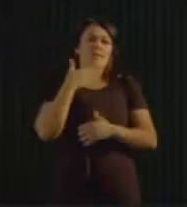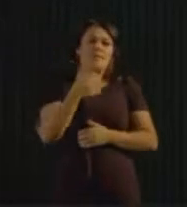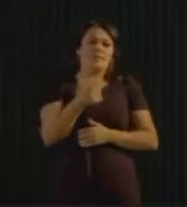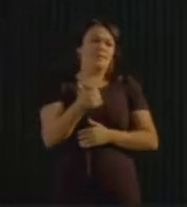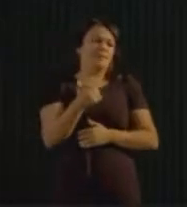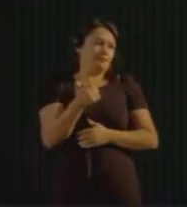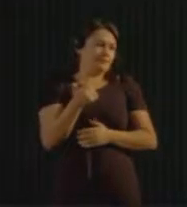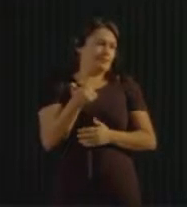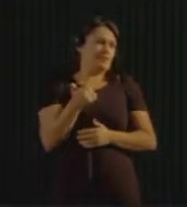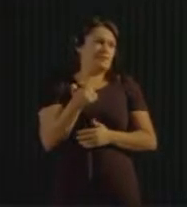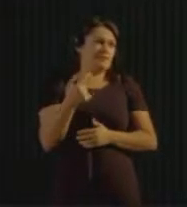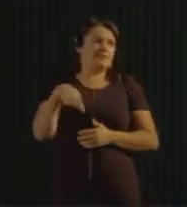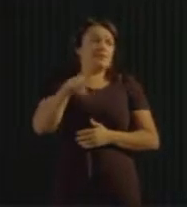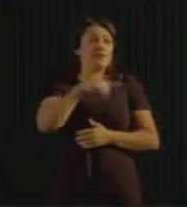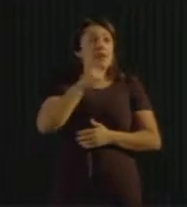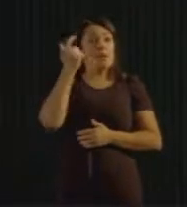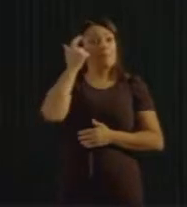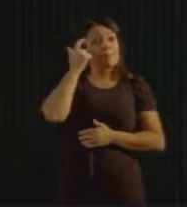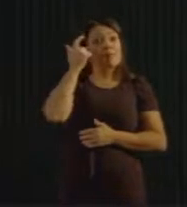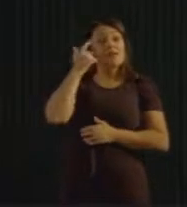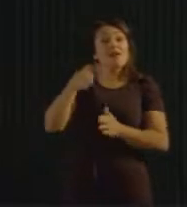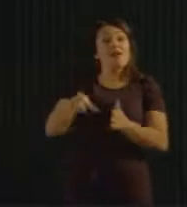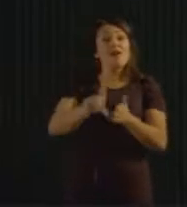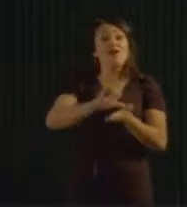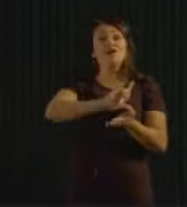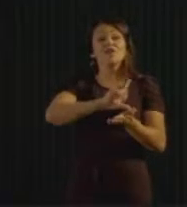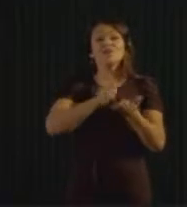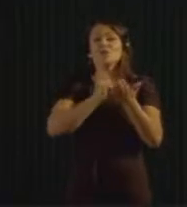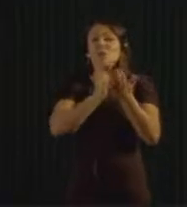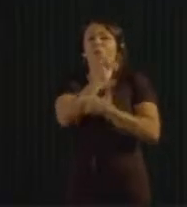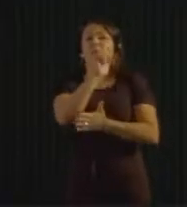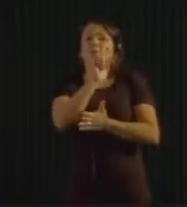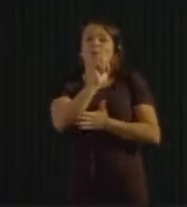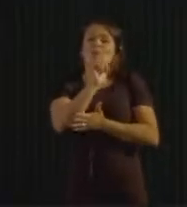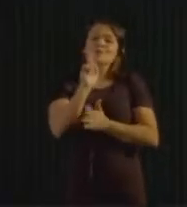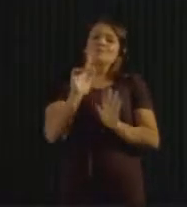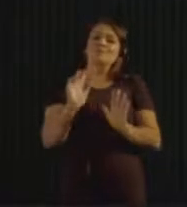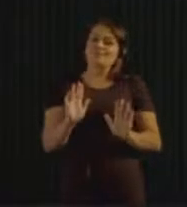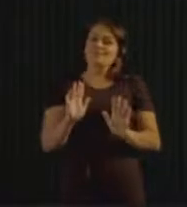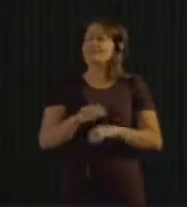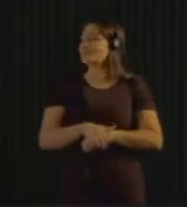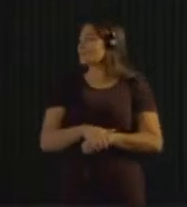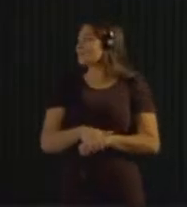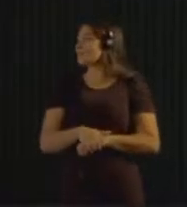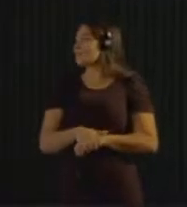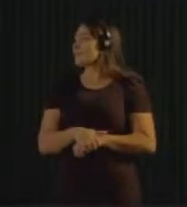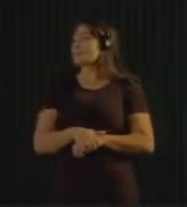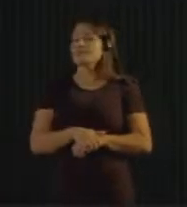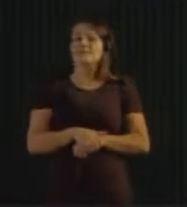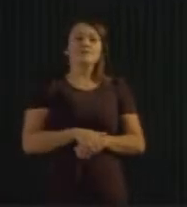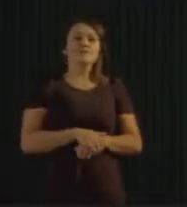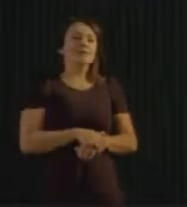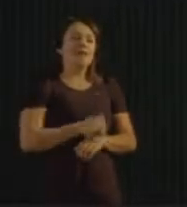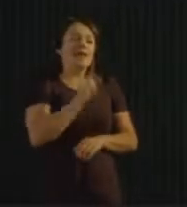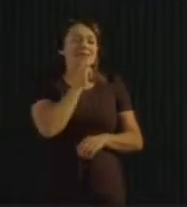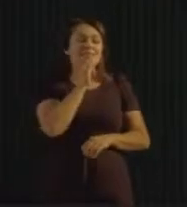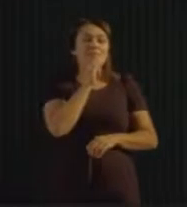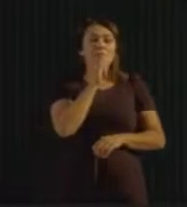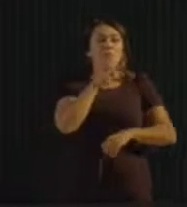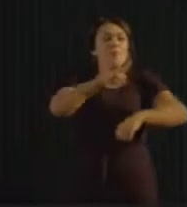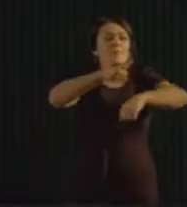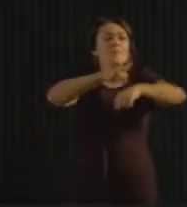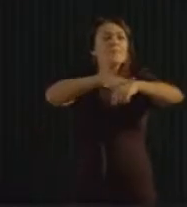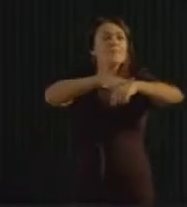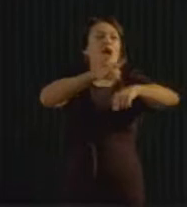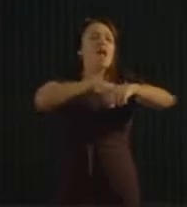Think before buying. The flushing toilet is a good example of our lifestyle now. We take a poo, we